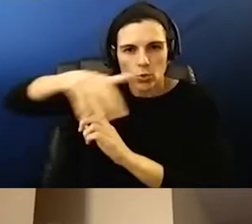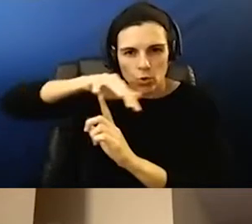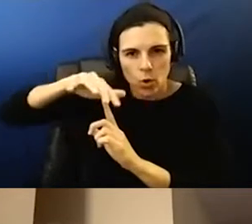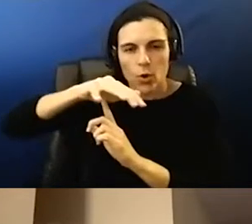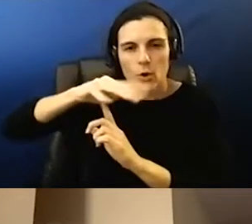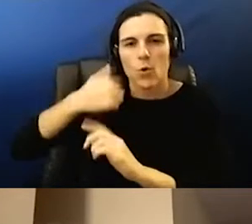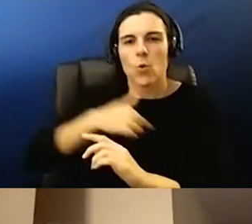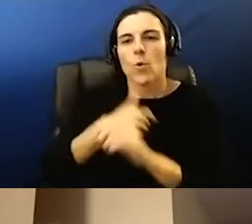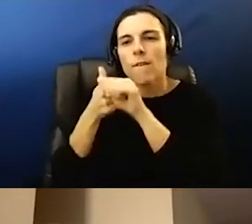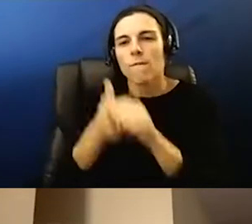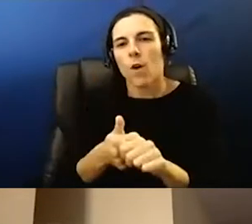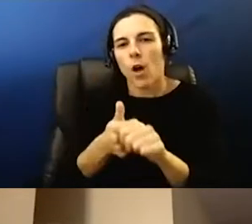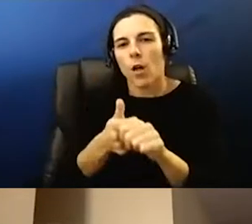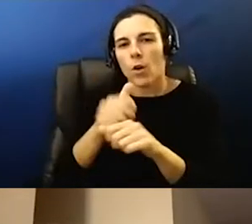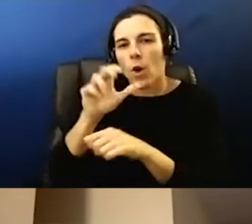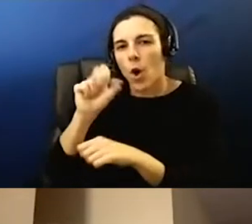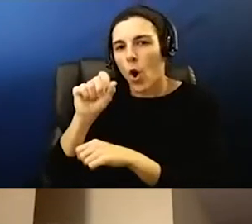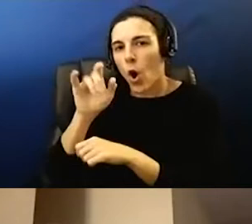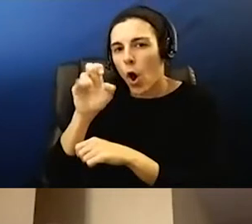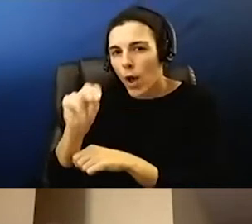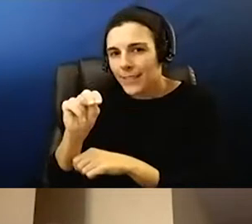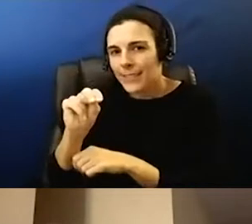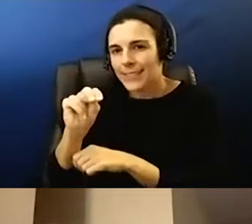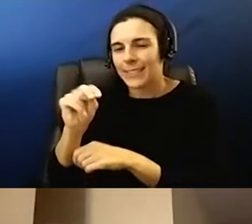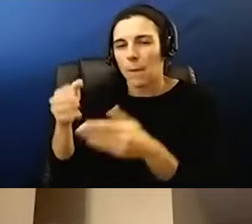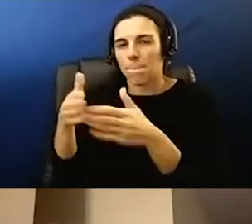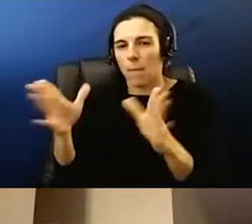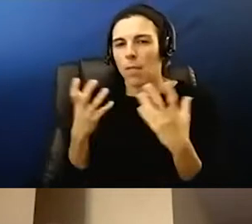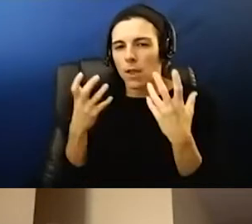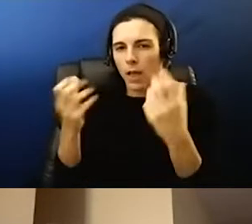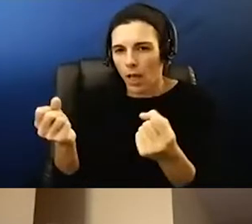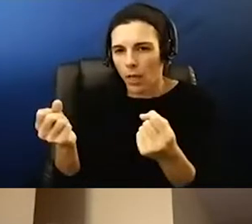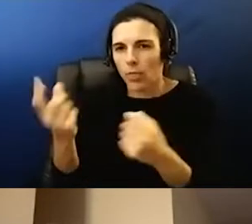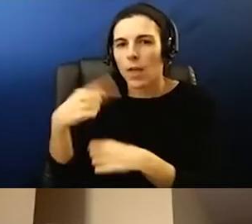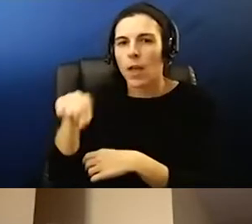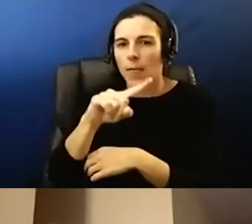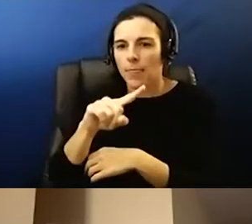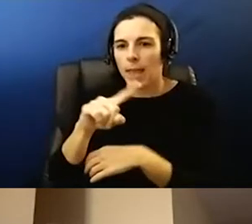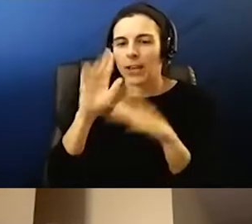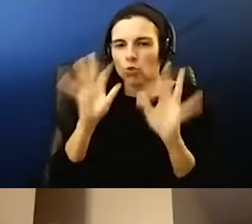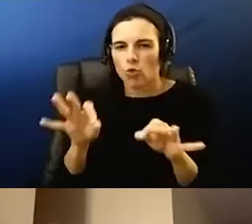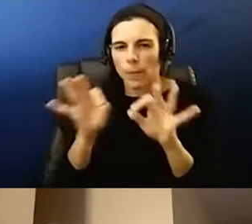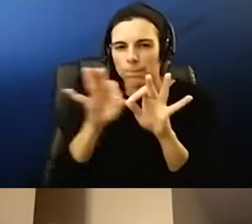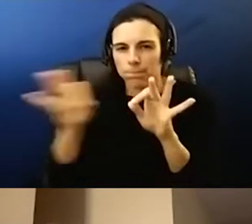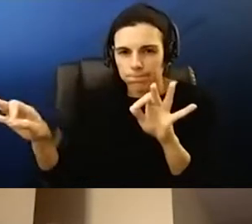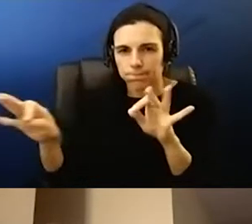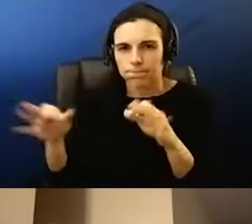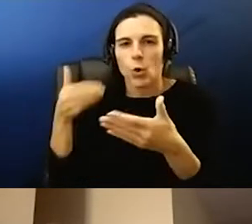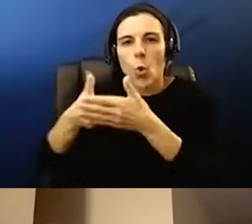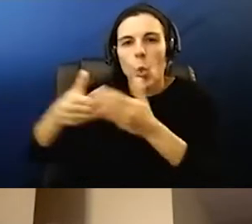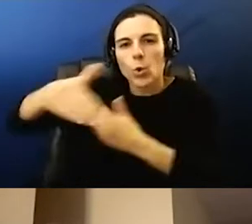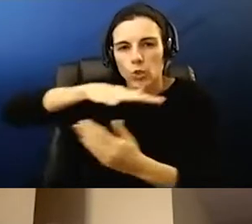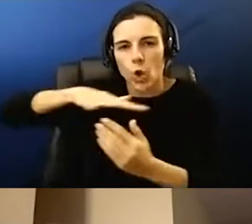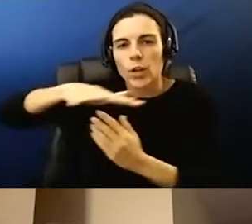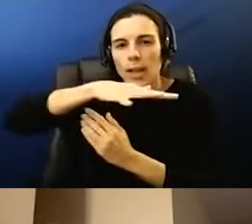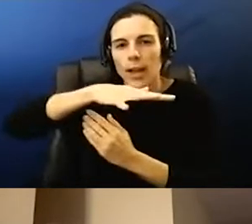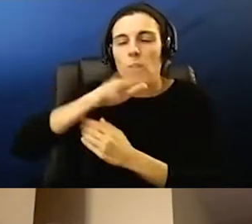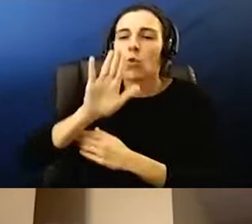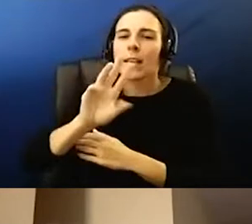in what they determine are close contacts. And close contacts, as I said, are defined as within six feet